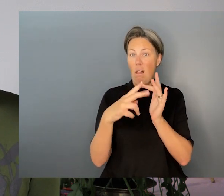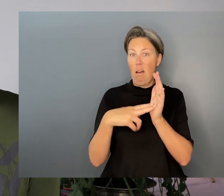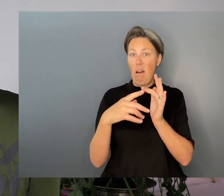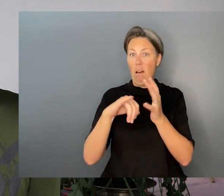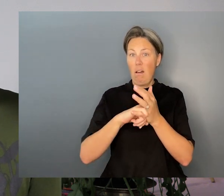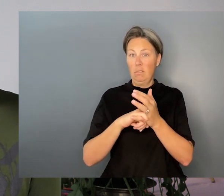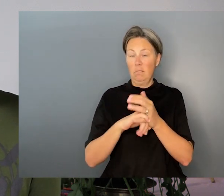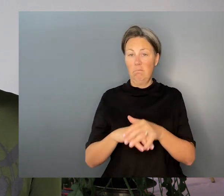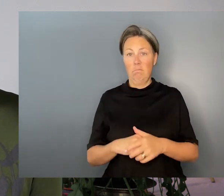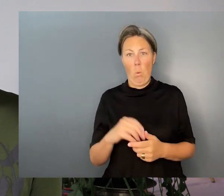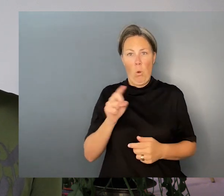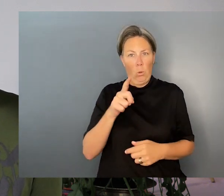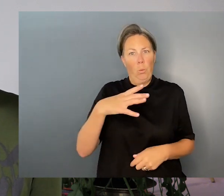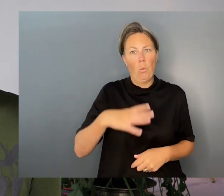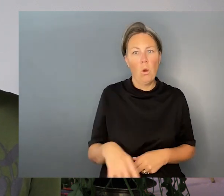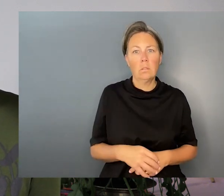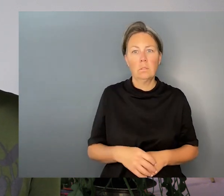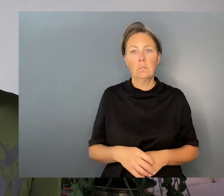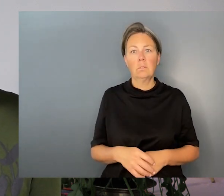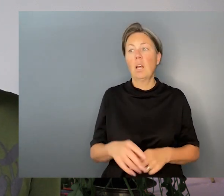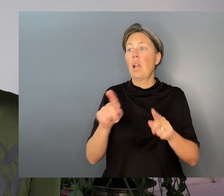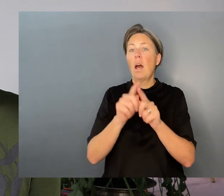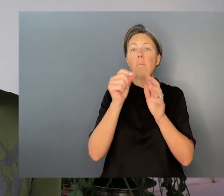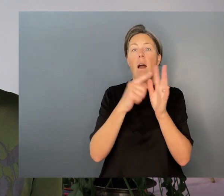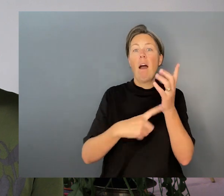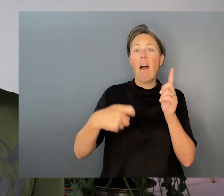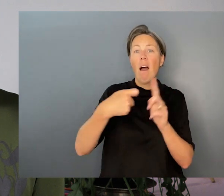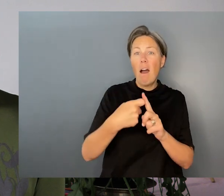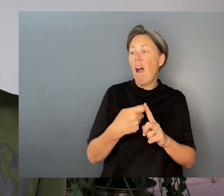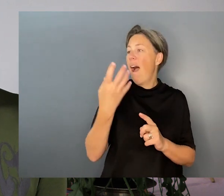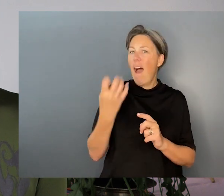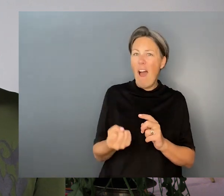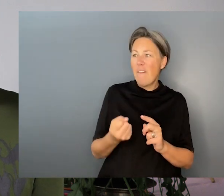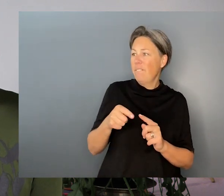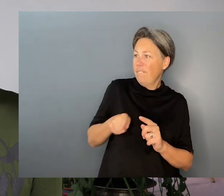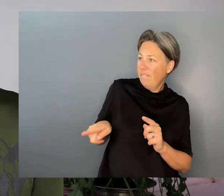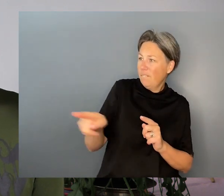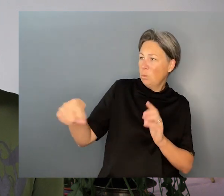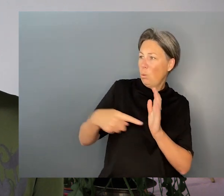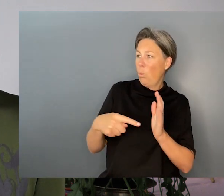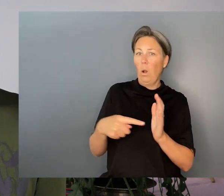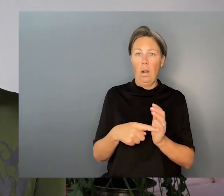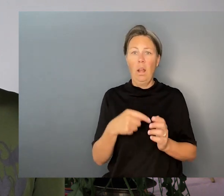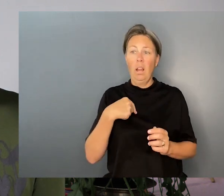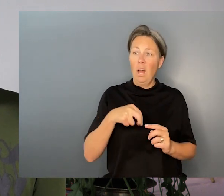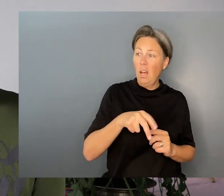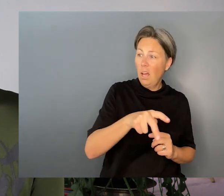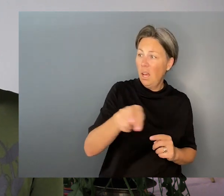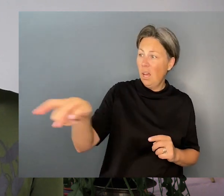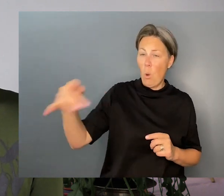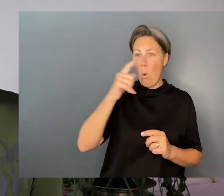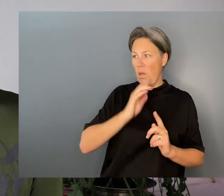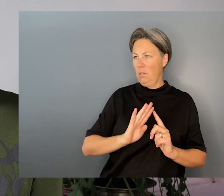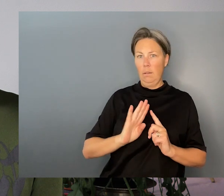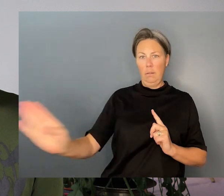the toilet block. The deep cut gash going down to the edge of the Mary. Even cities are made of them. Take Broadway. A